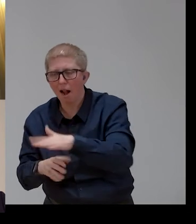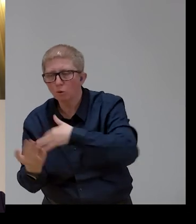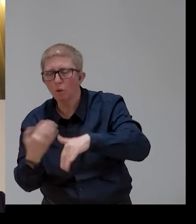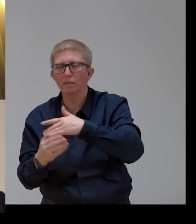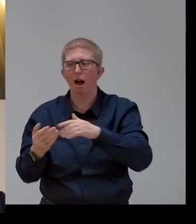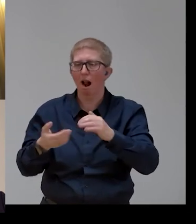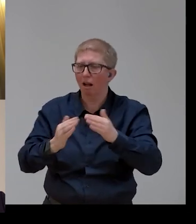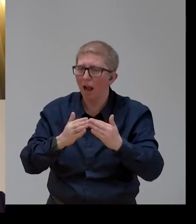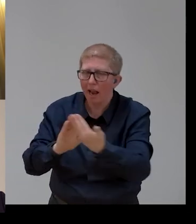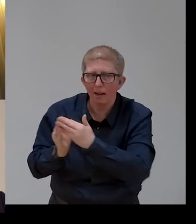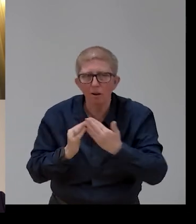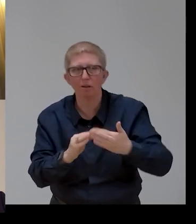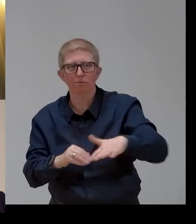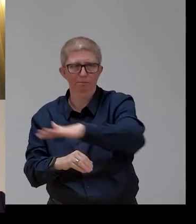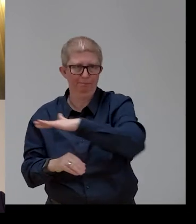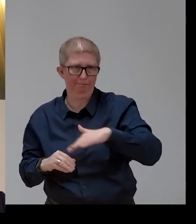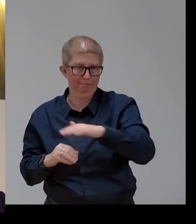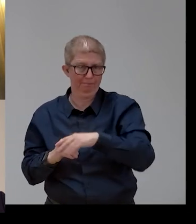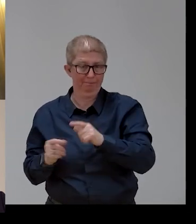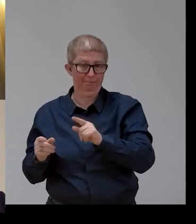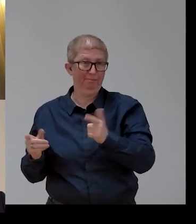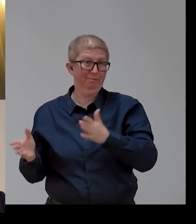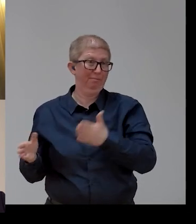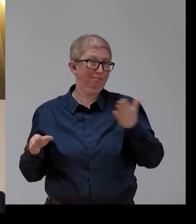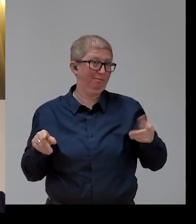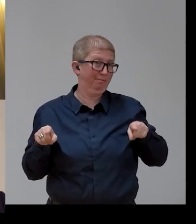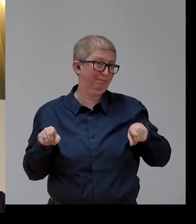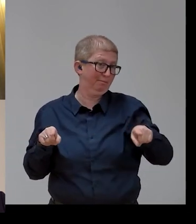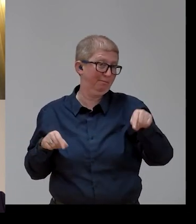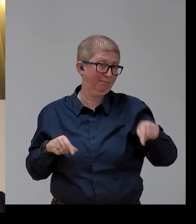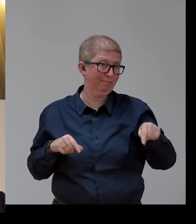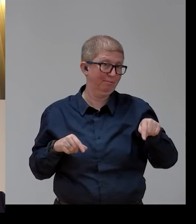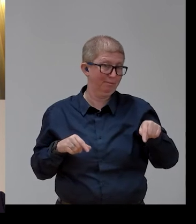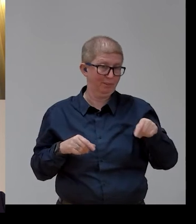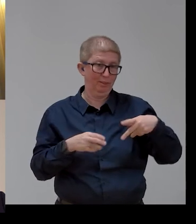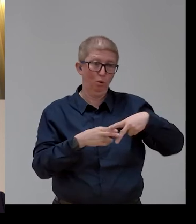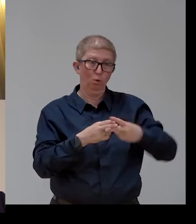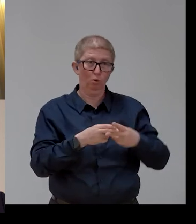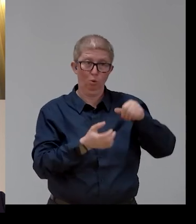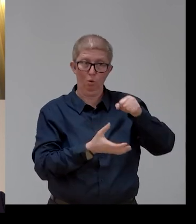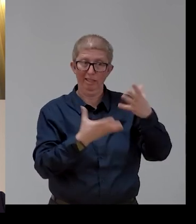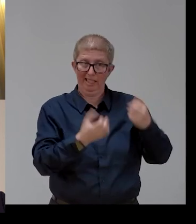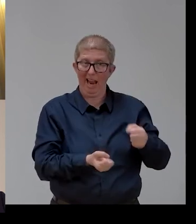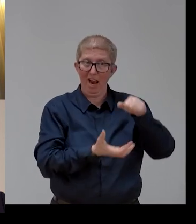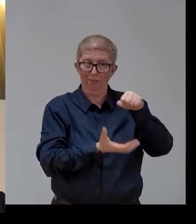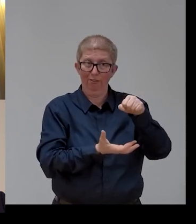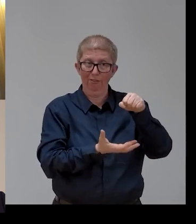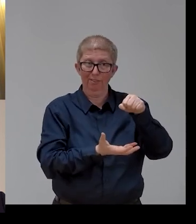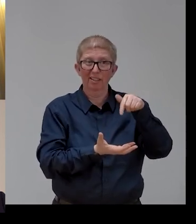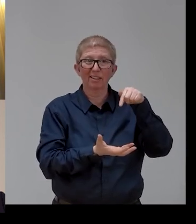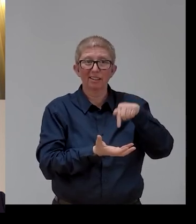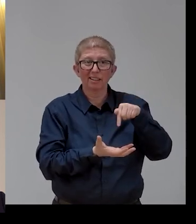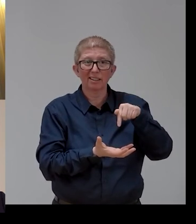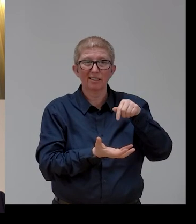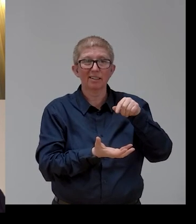maximizing the use of the tools that we have already at our disposal. In these circumstances where employment